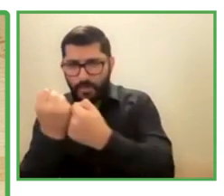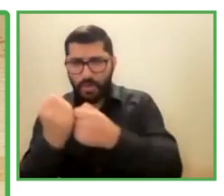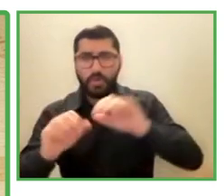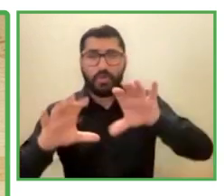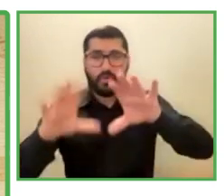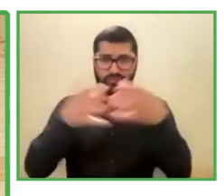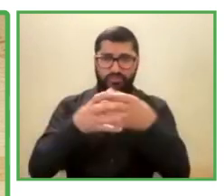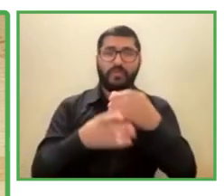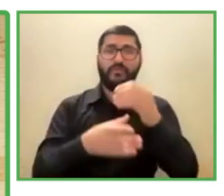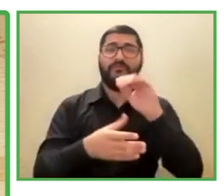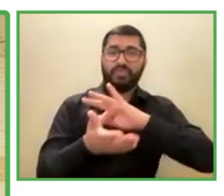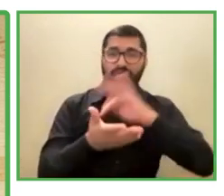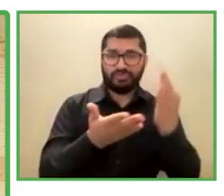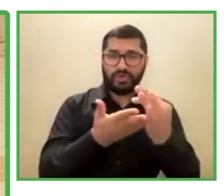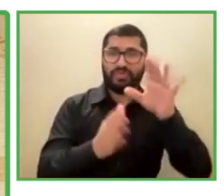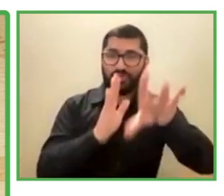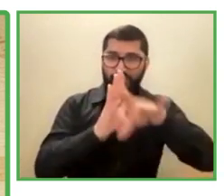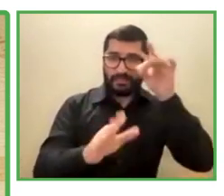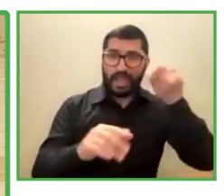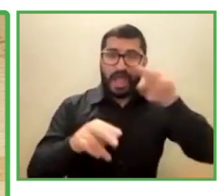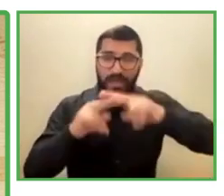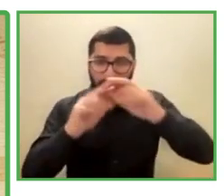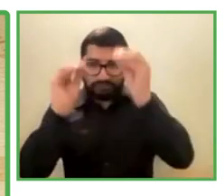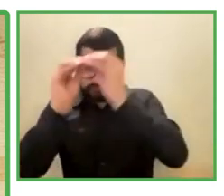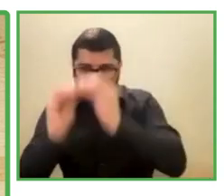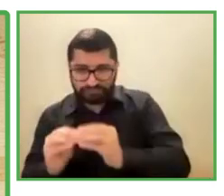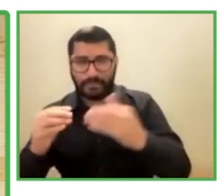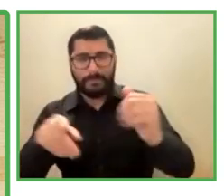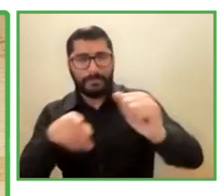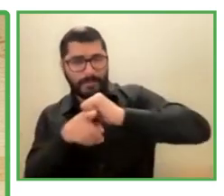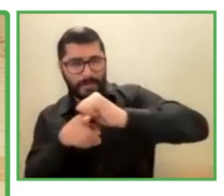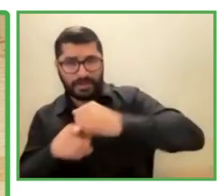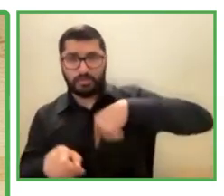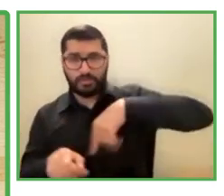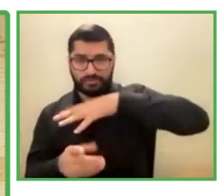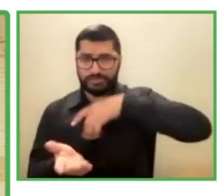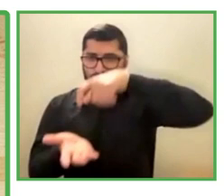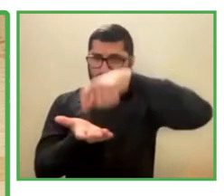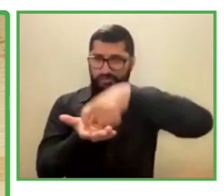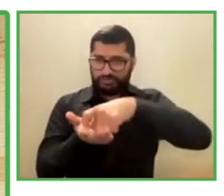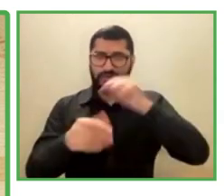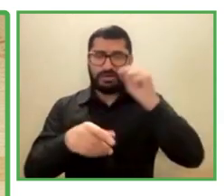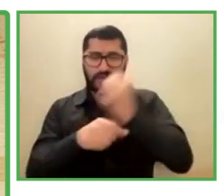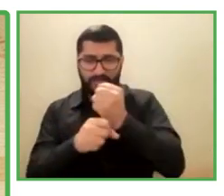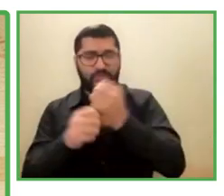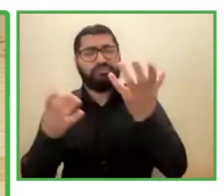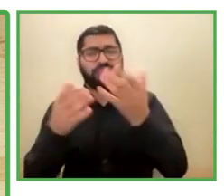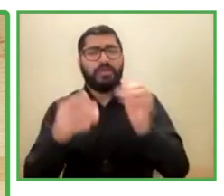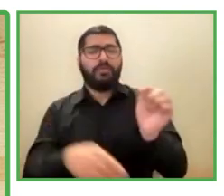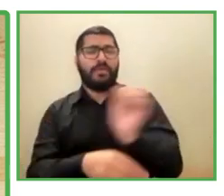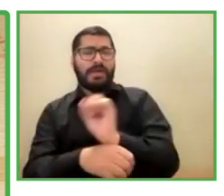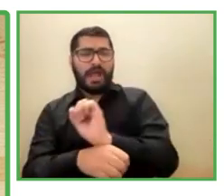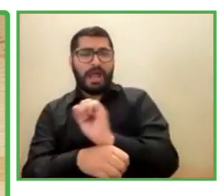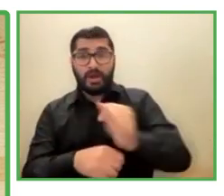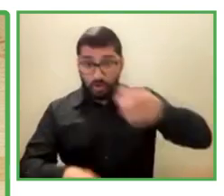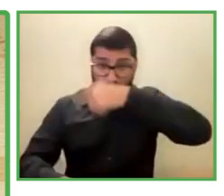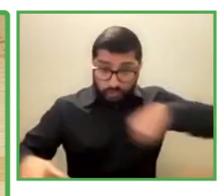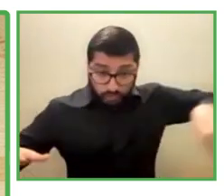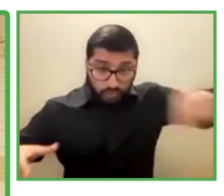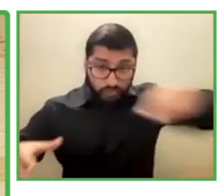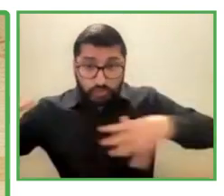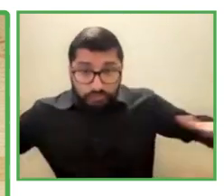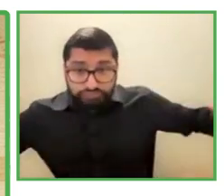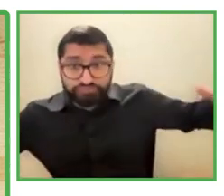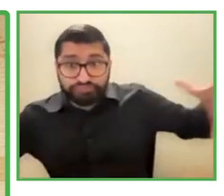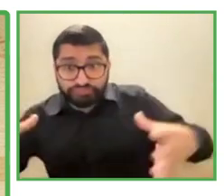And also to perform these internships at our dealerships. But our idea wasn't to create employment. We